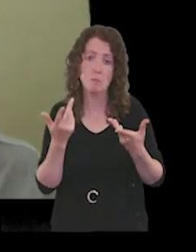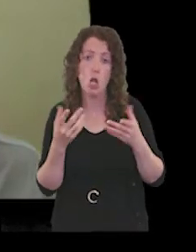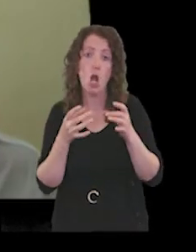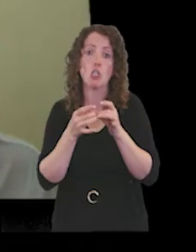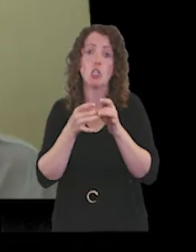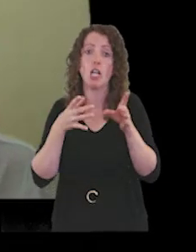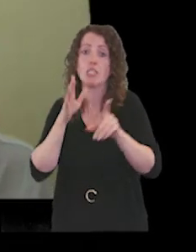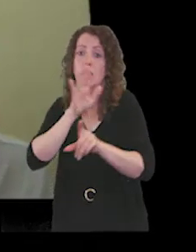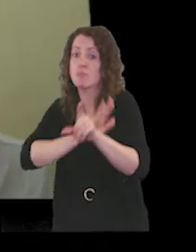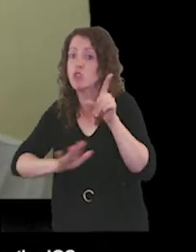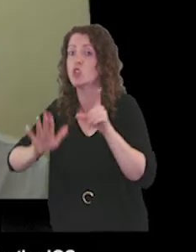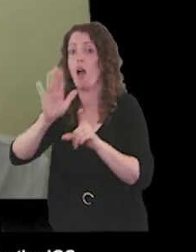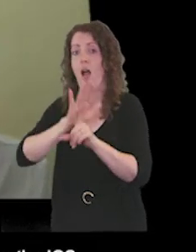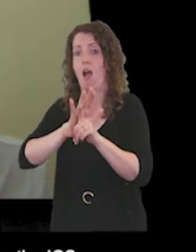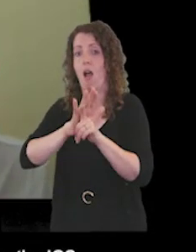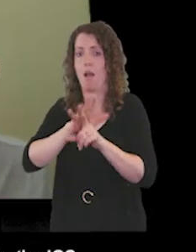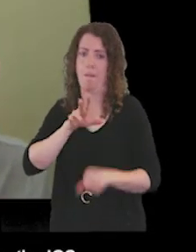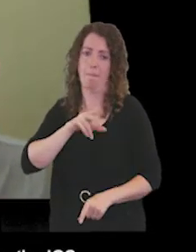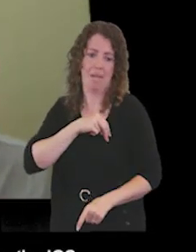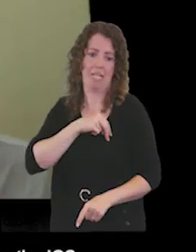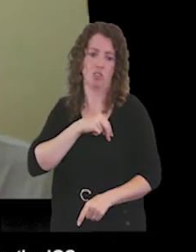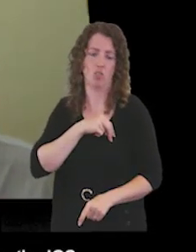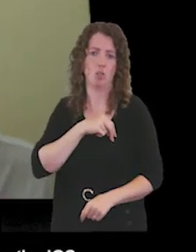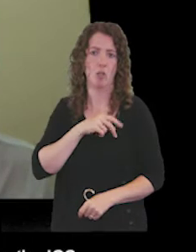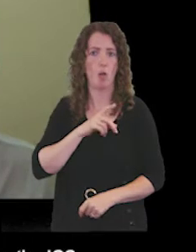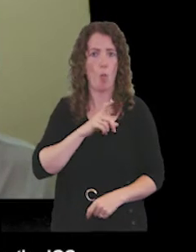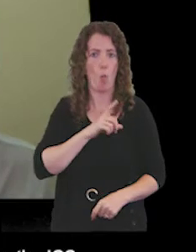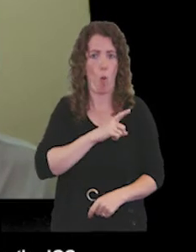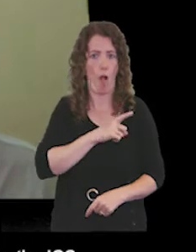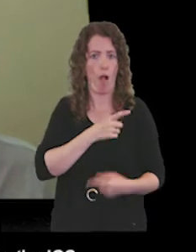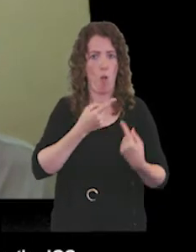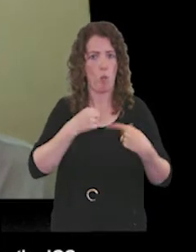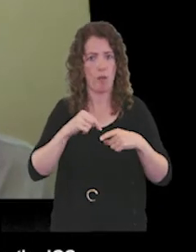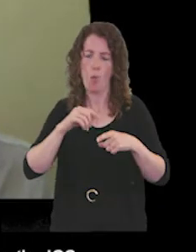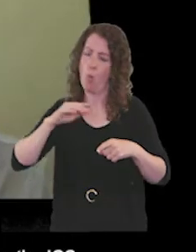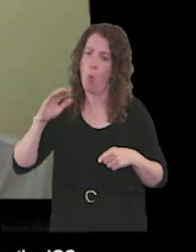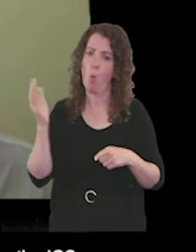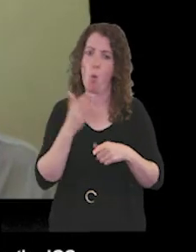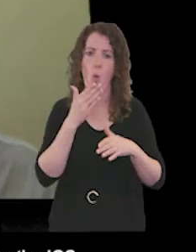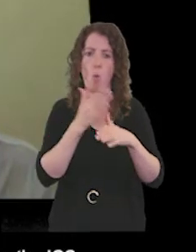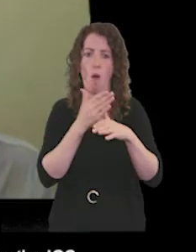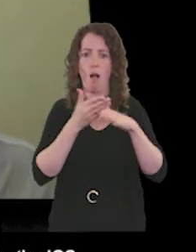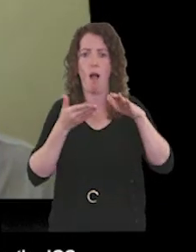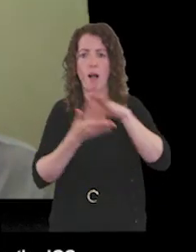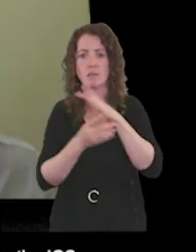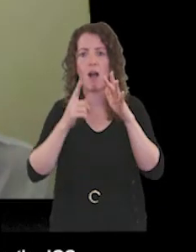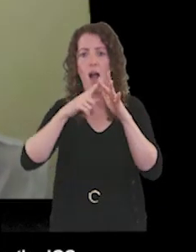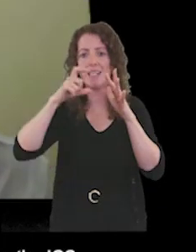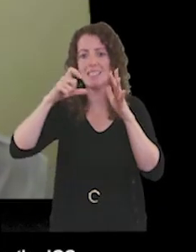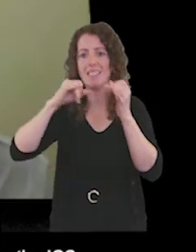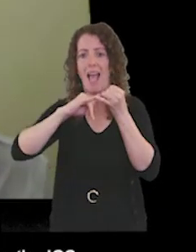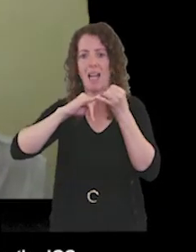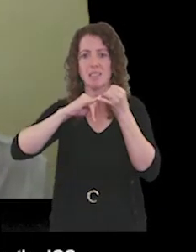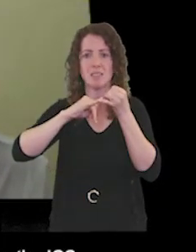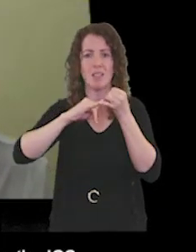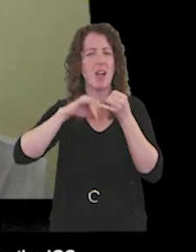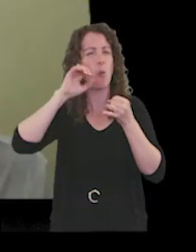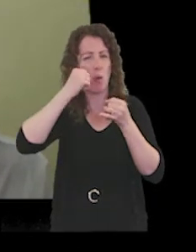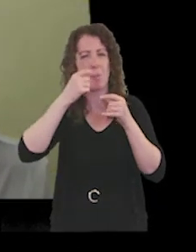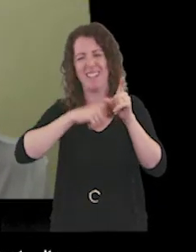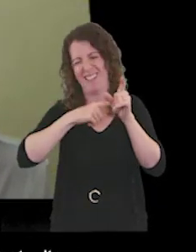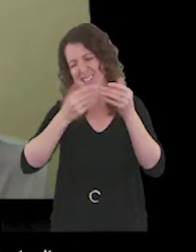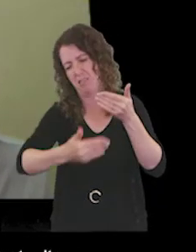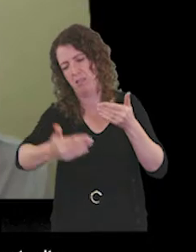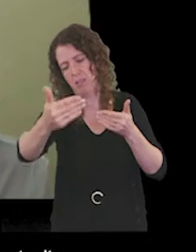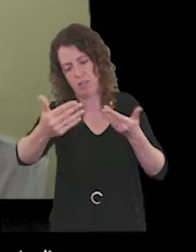badge and because we're all working and for the ics and that's going to be some years ahead